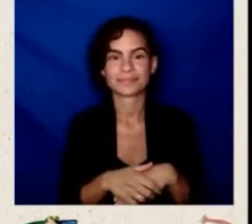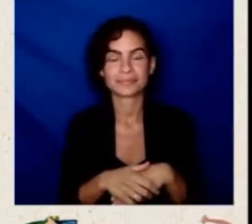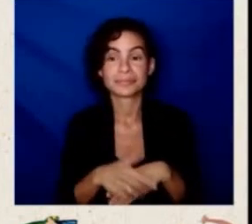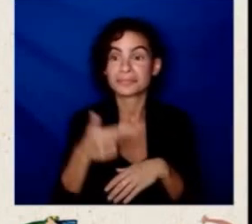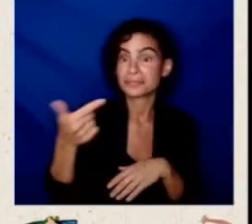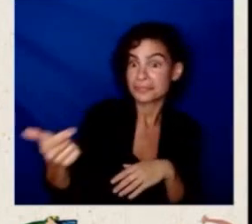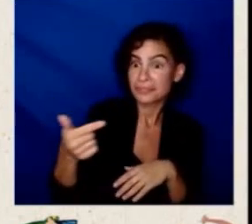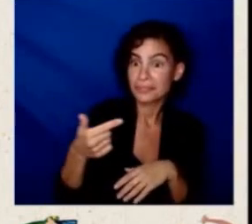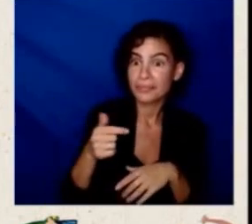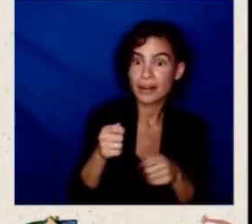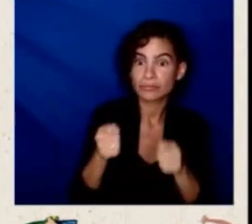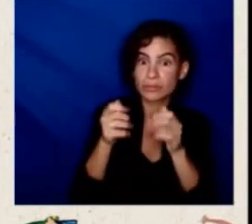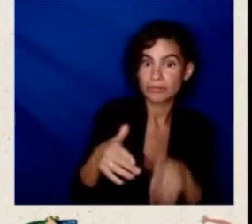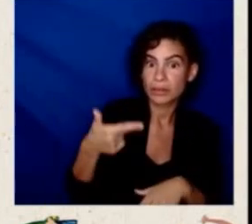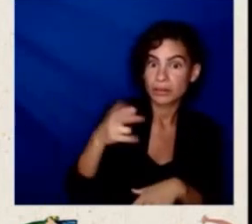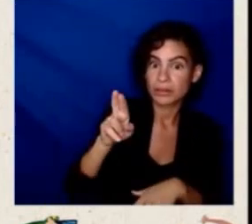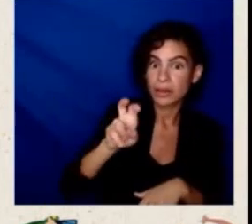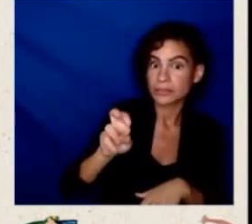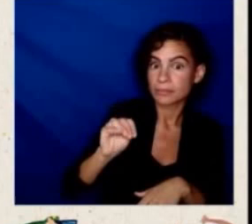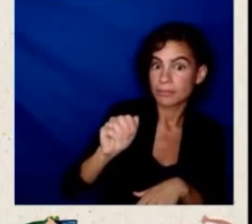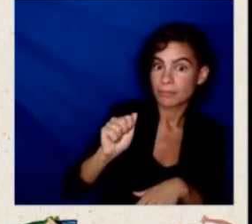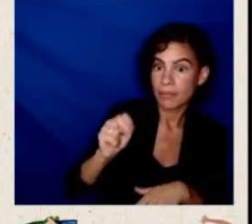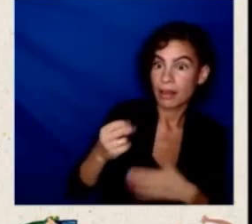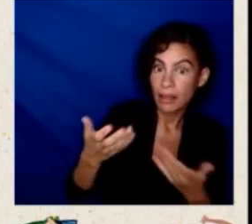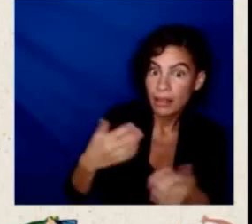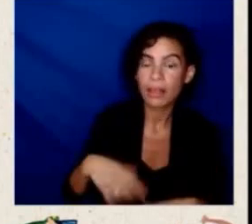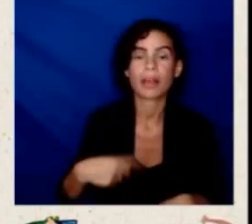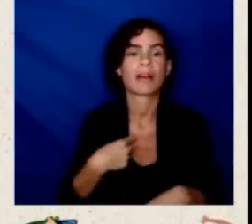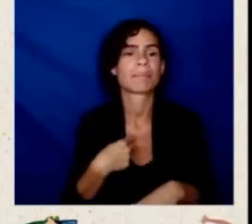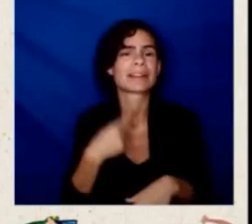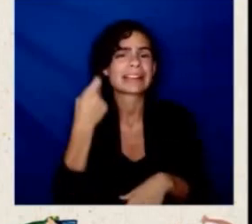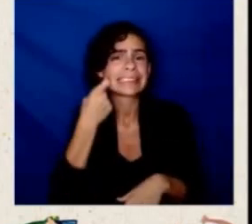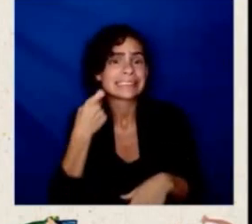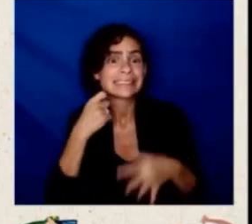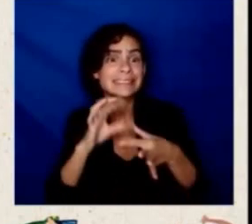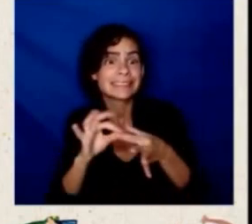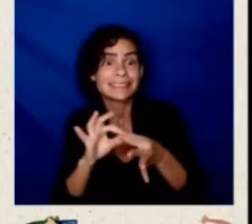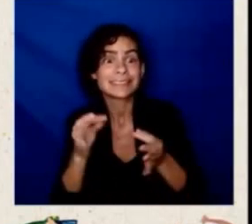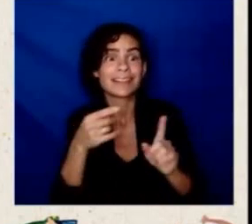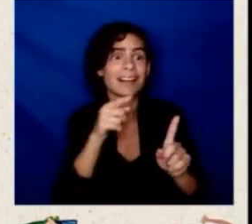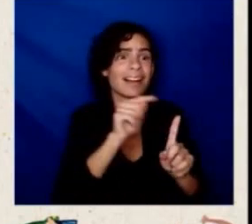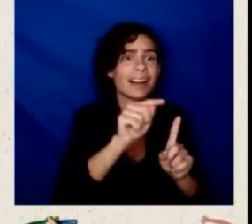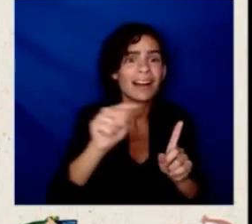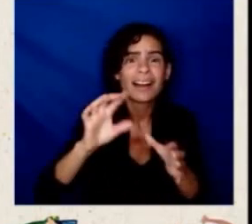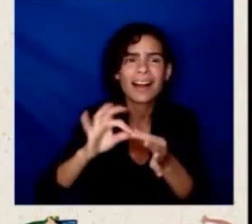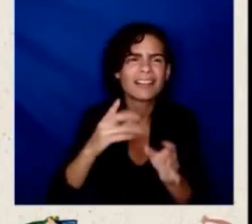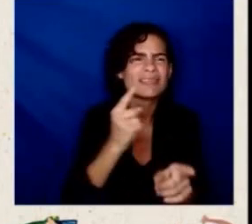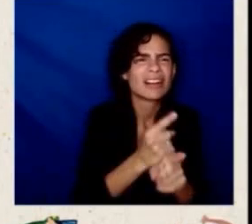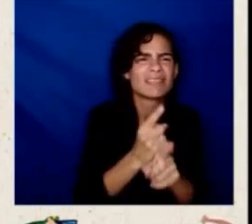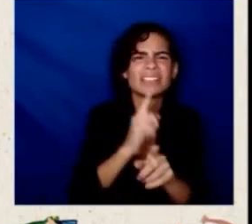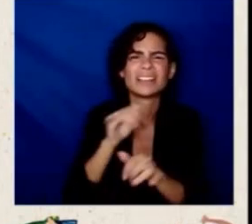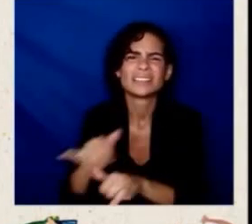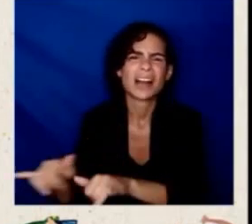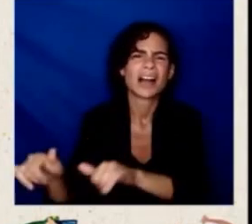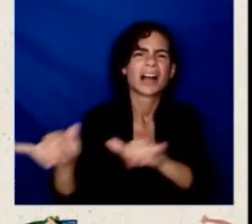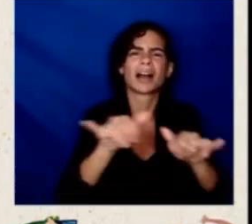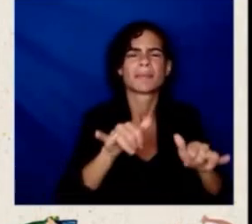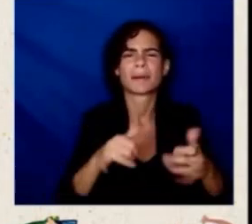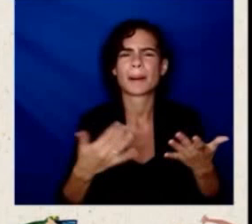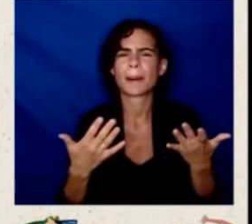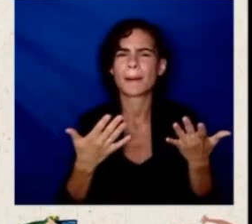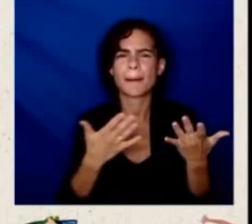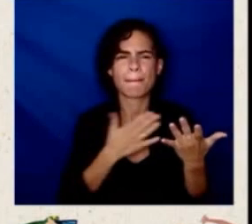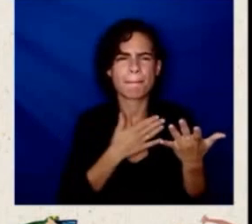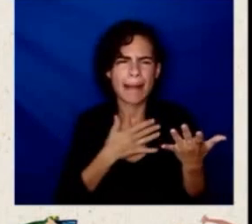answer there because I think that's, you know, true. does really define who we are and what the ideas that we bring to the table. And we know that diverse teams